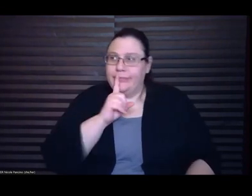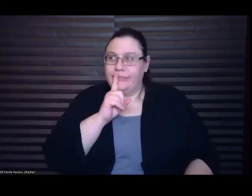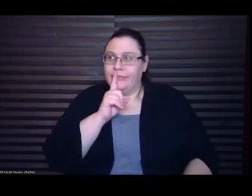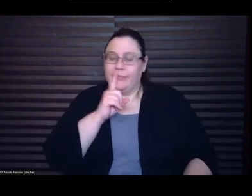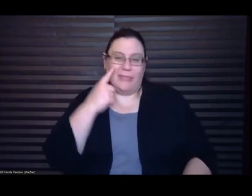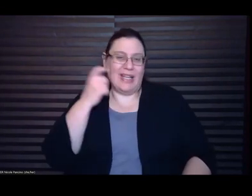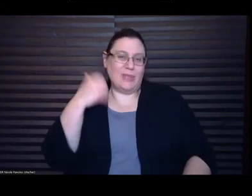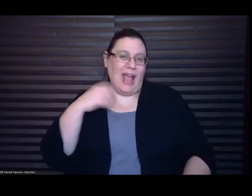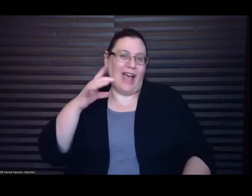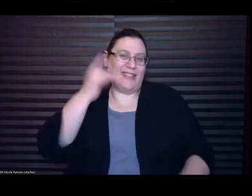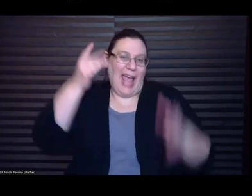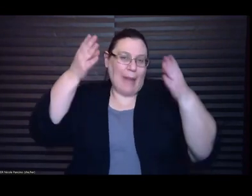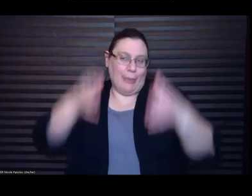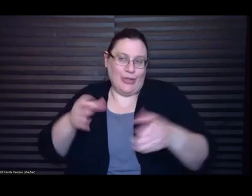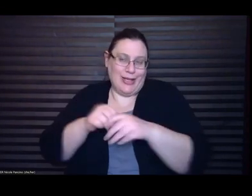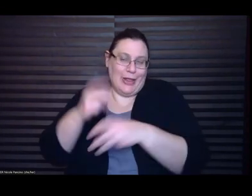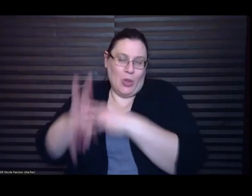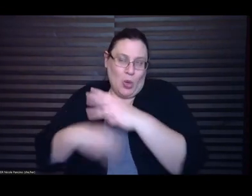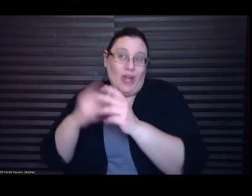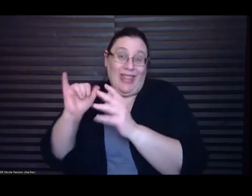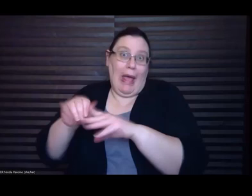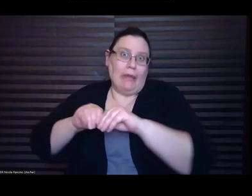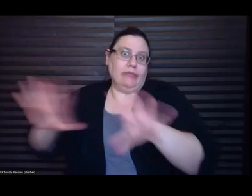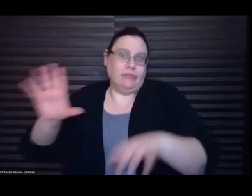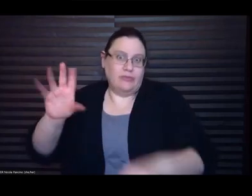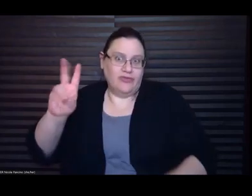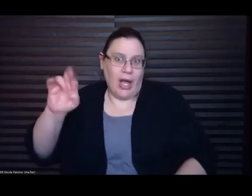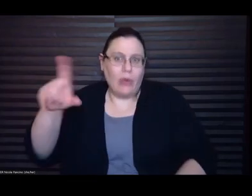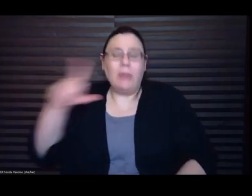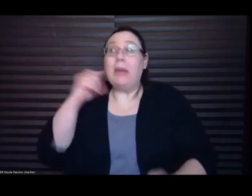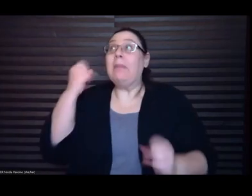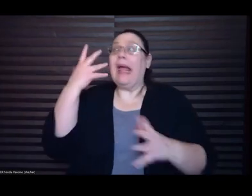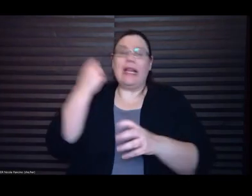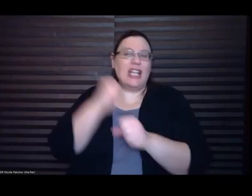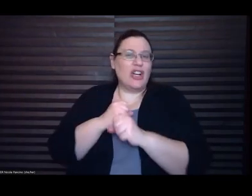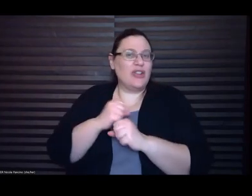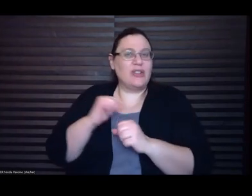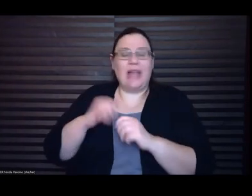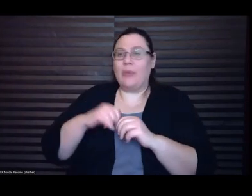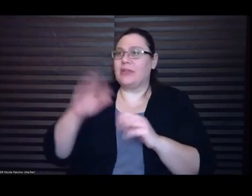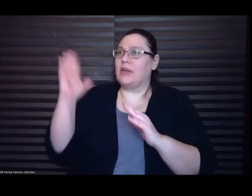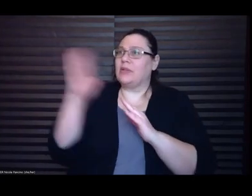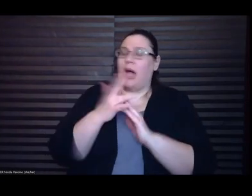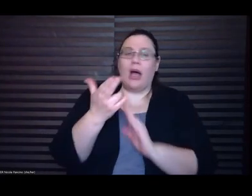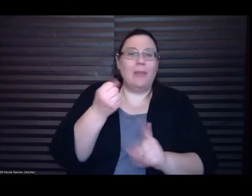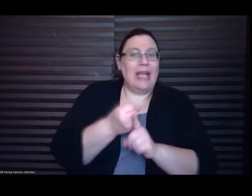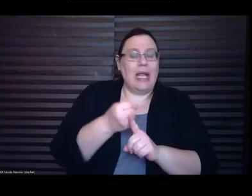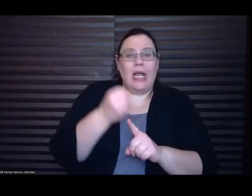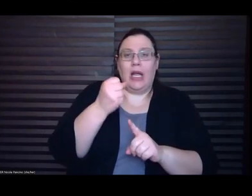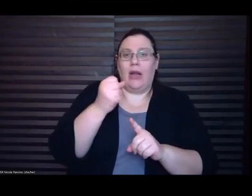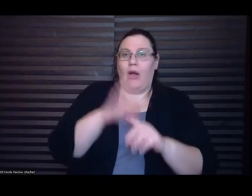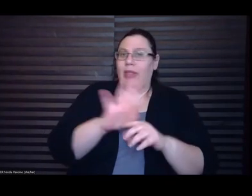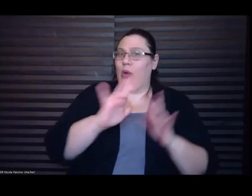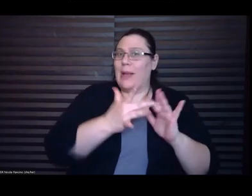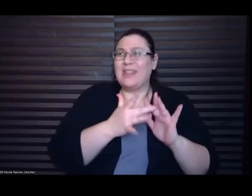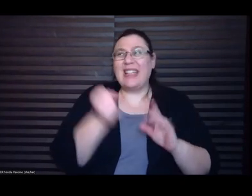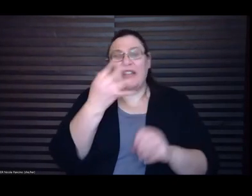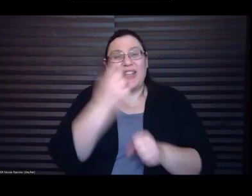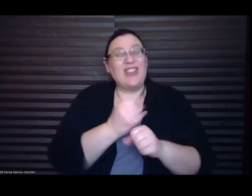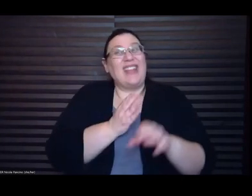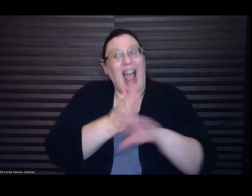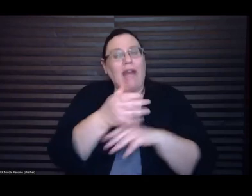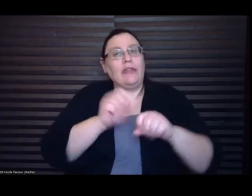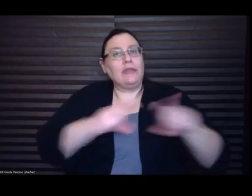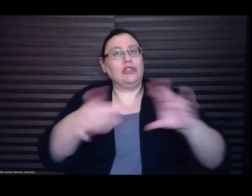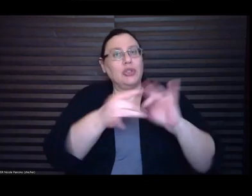was like their number one hit on their website like for many years after the story came out and like I would get emails from strangers constantly and people would be like oh my god I read that